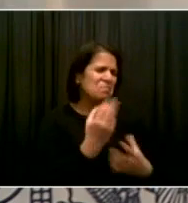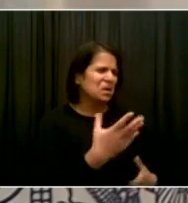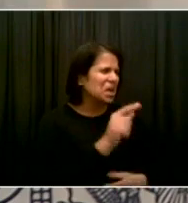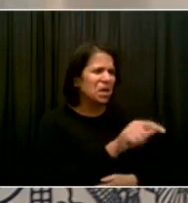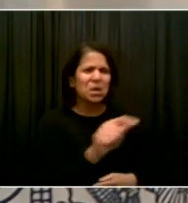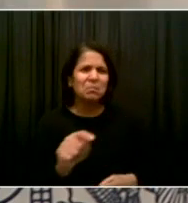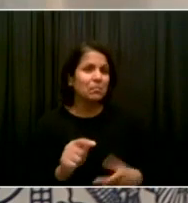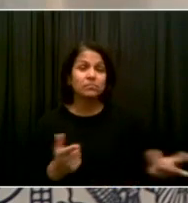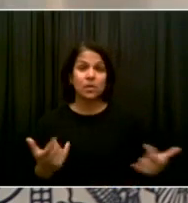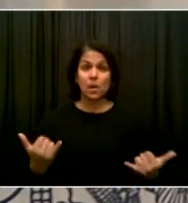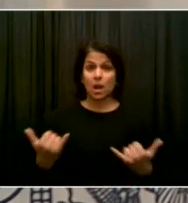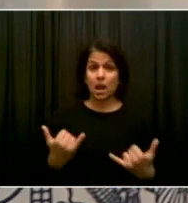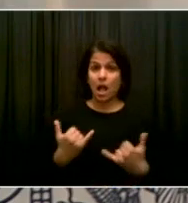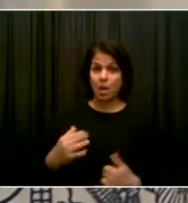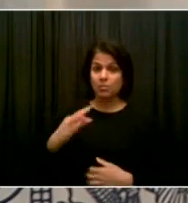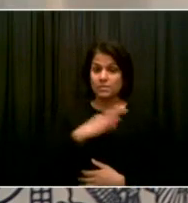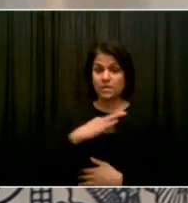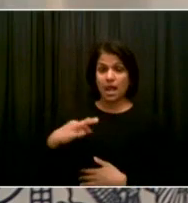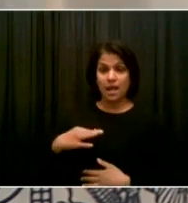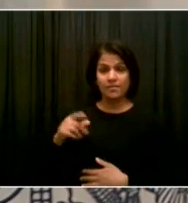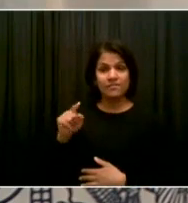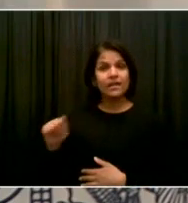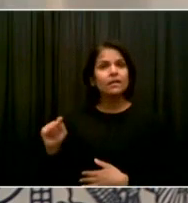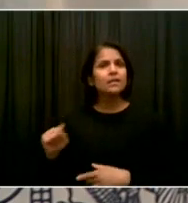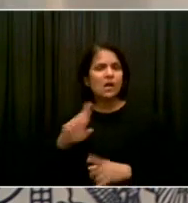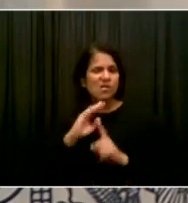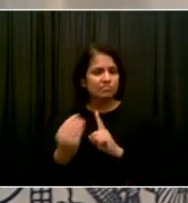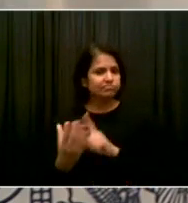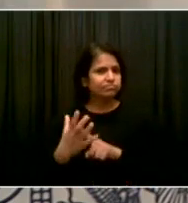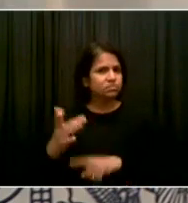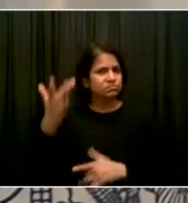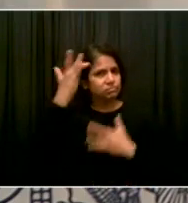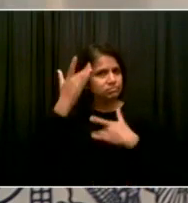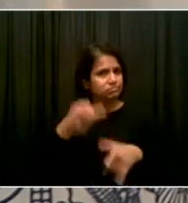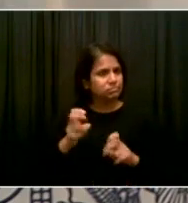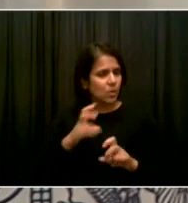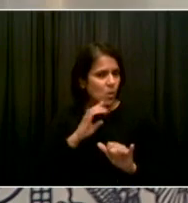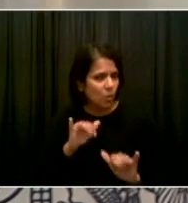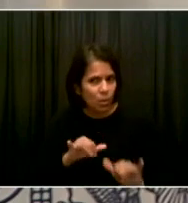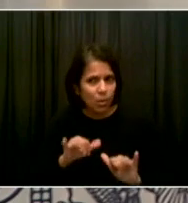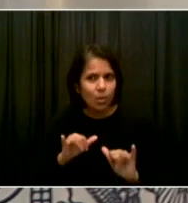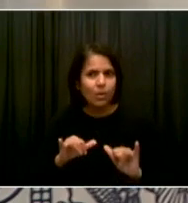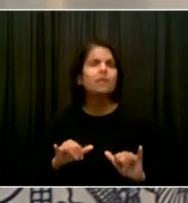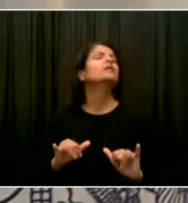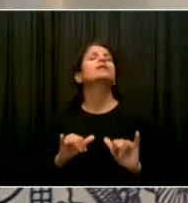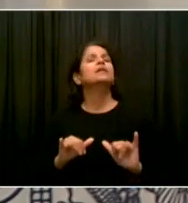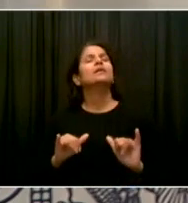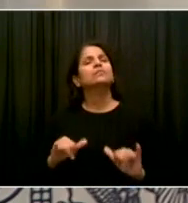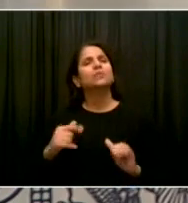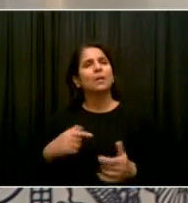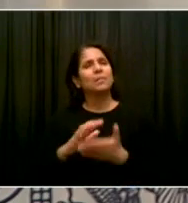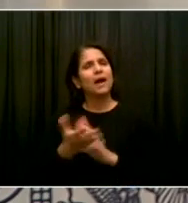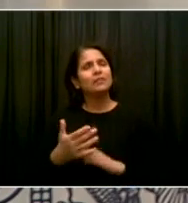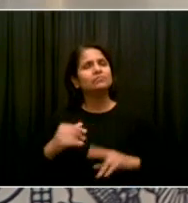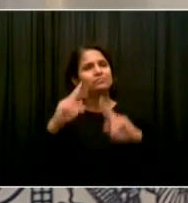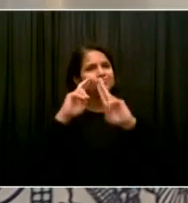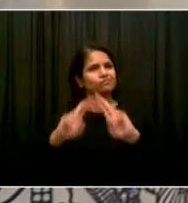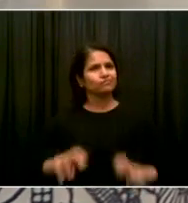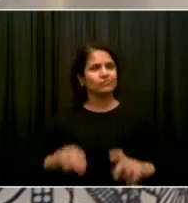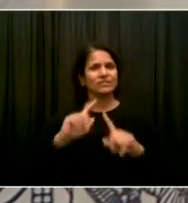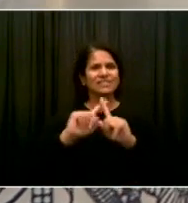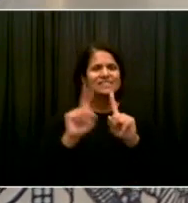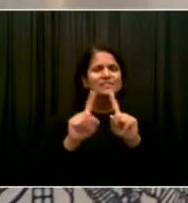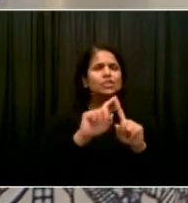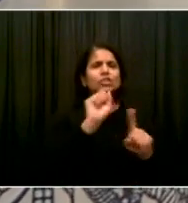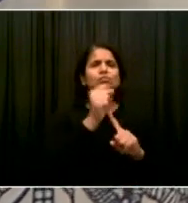run this scenario a lot lately talking about what it looks like. We still think and I'll turn to Dr. Katz to elaborate, but we still think we're in strong shape